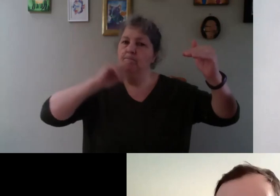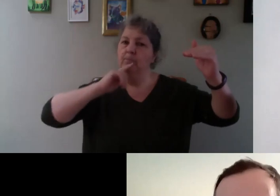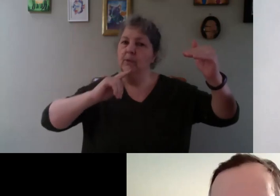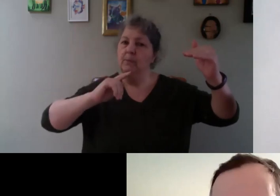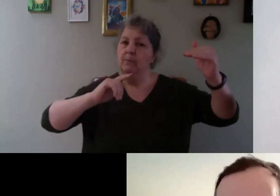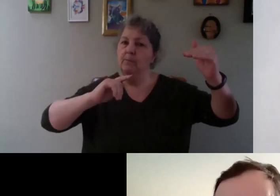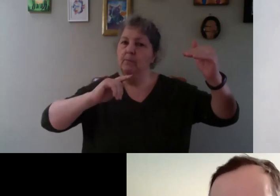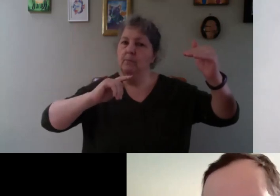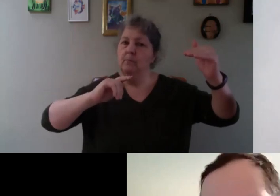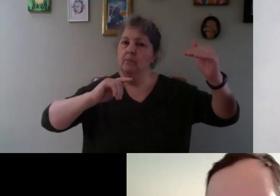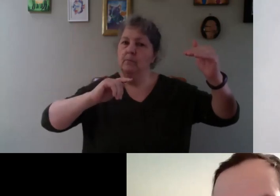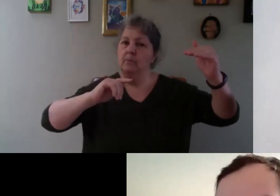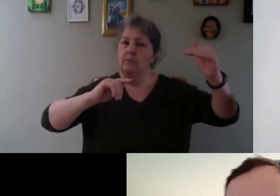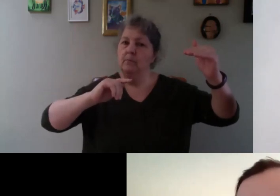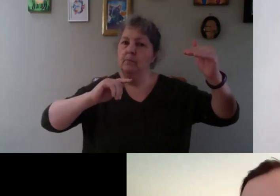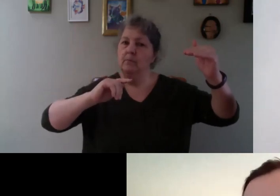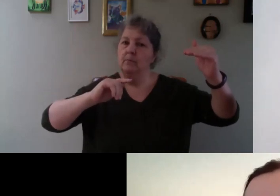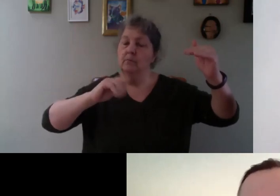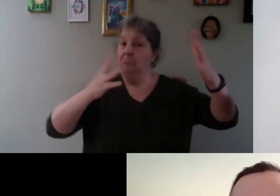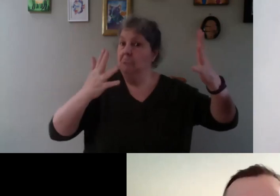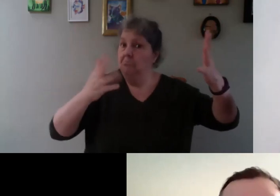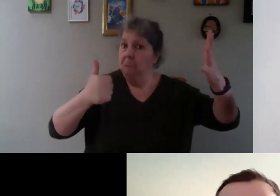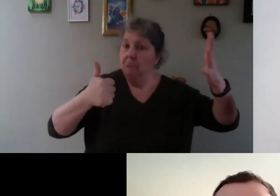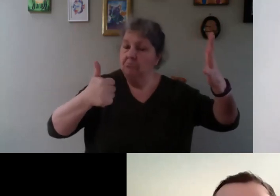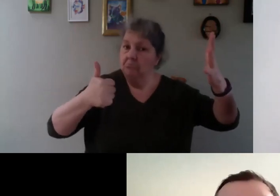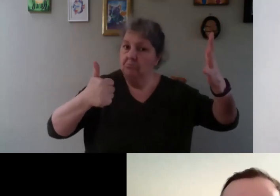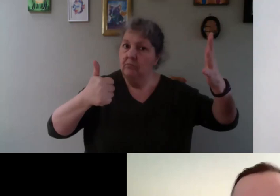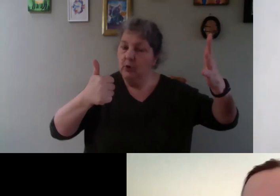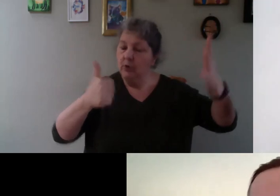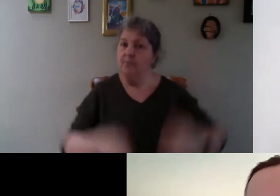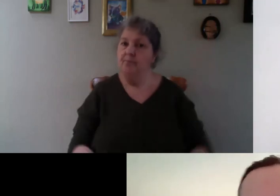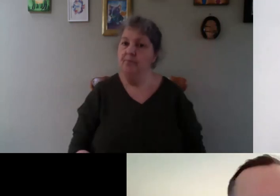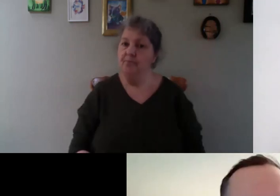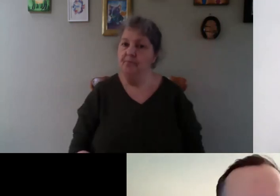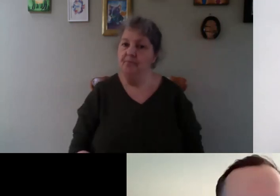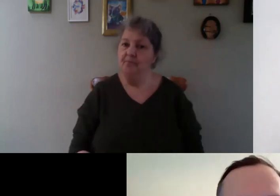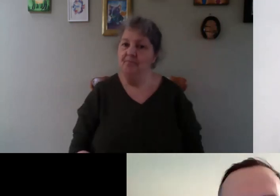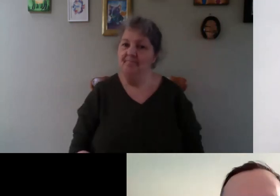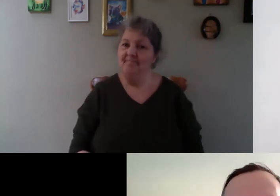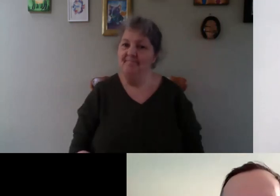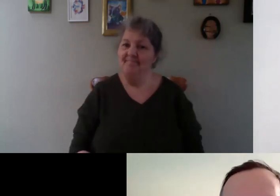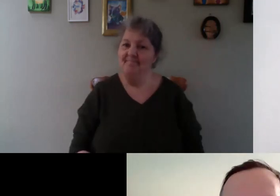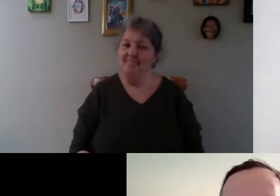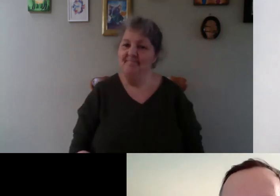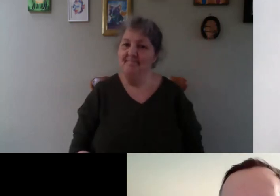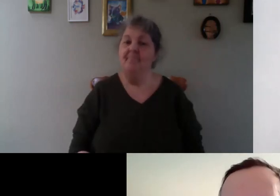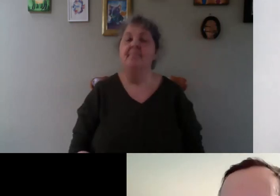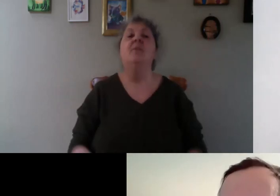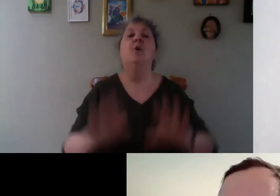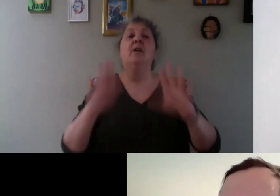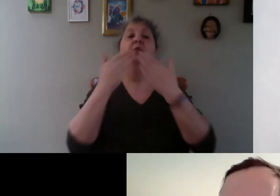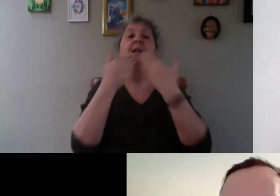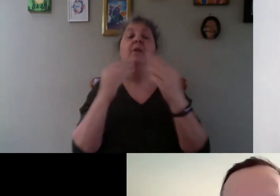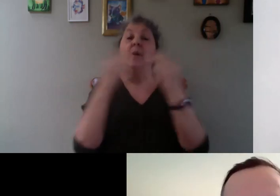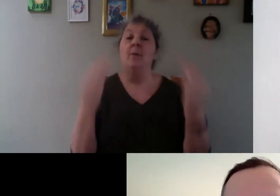it's it's it's it's it's good you know you don't bend your back too much yeah yeah very good again so thank you very